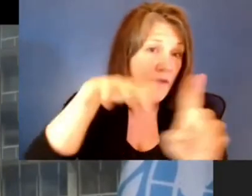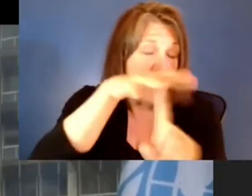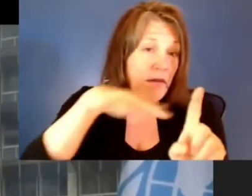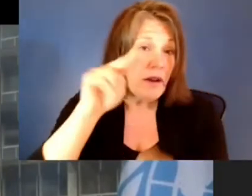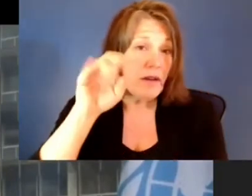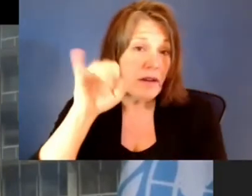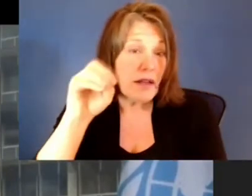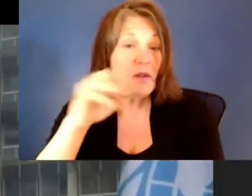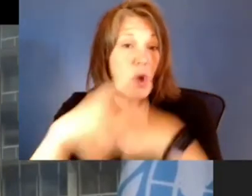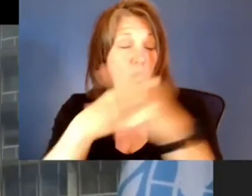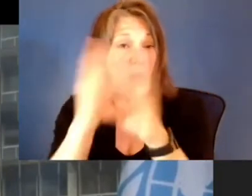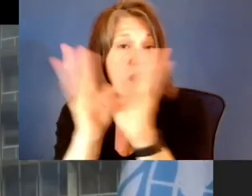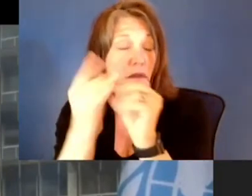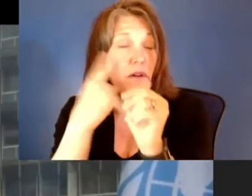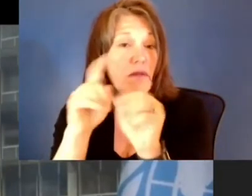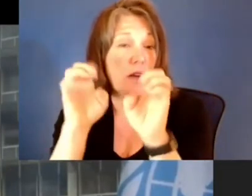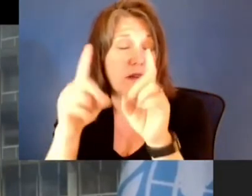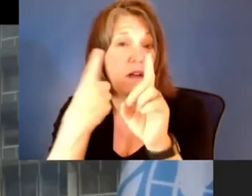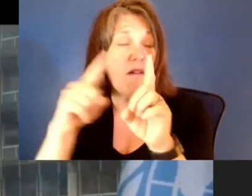for Sustainable Development in Berlin.